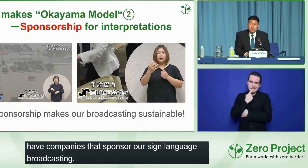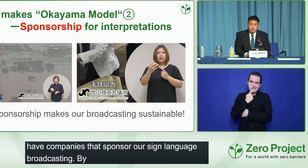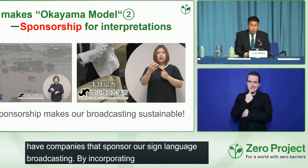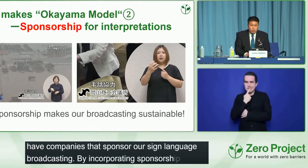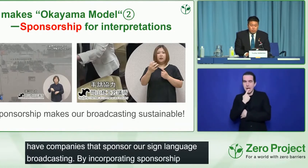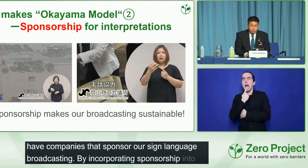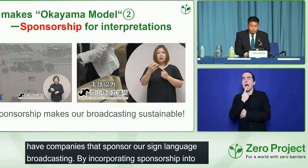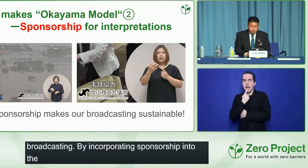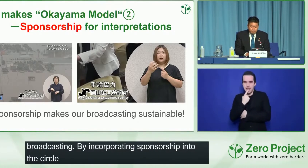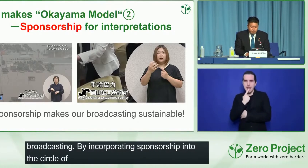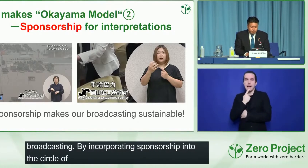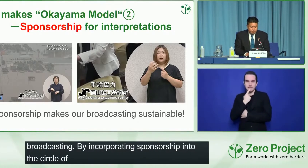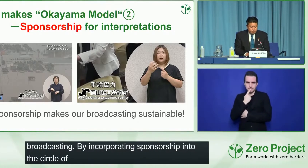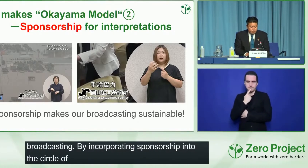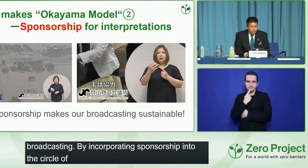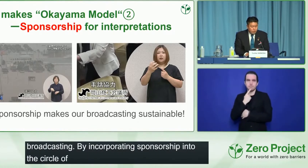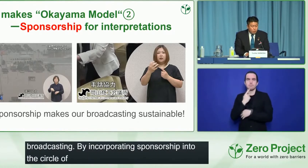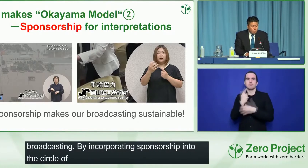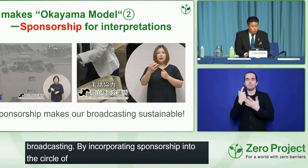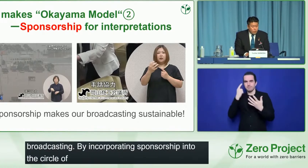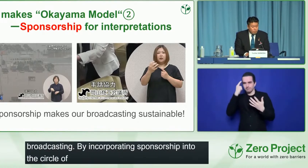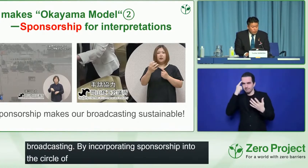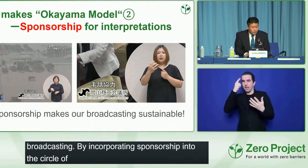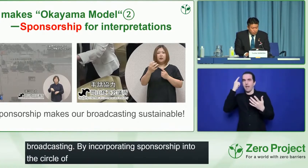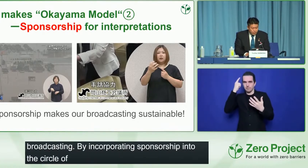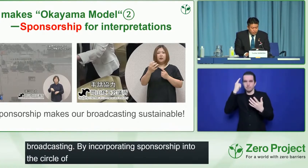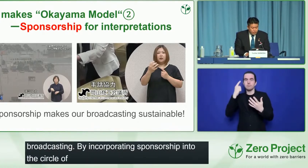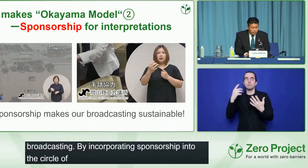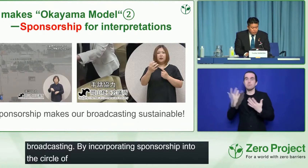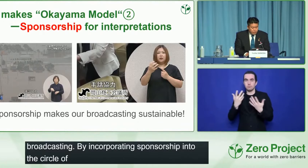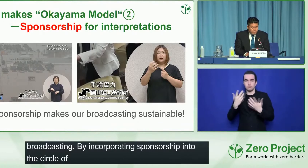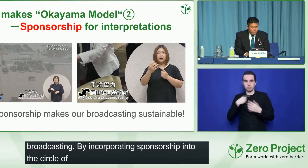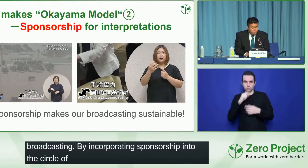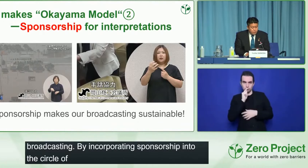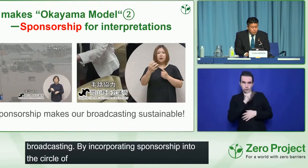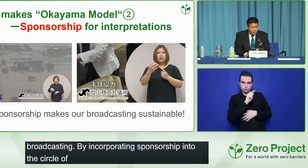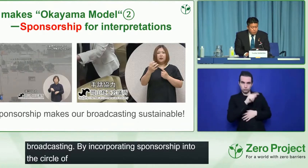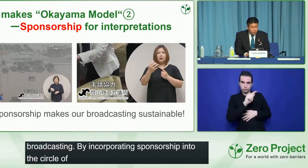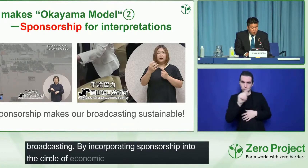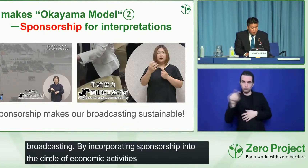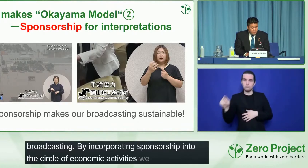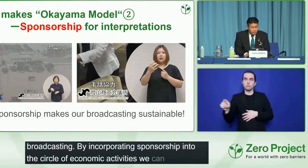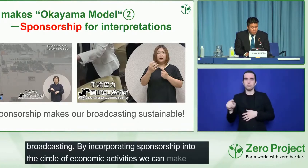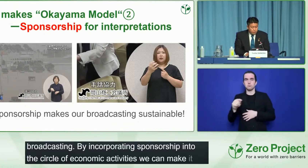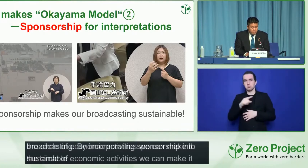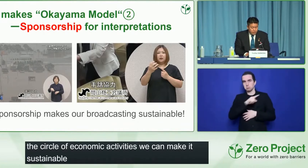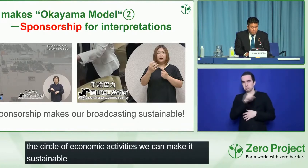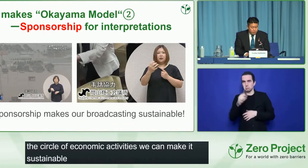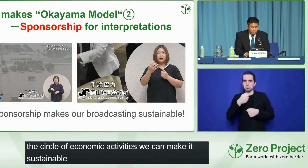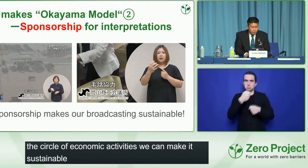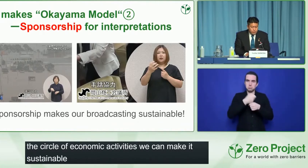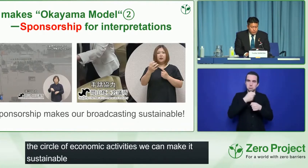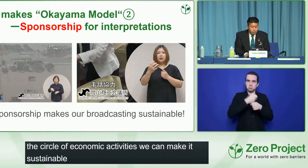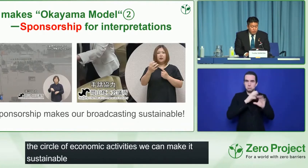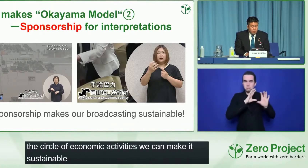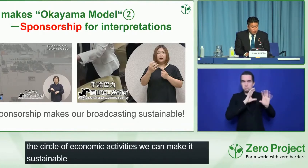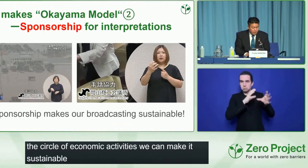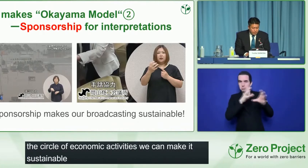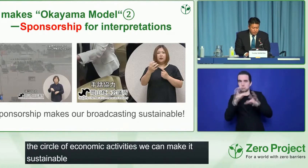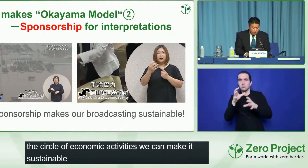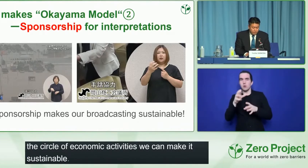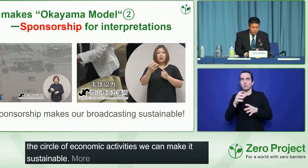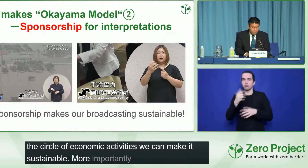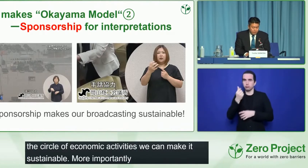sustainable. More importantly, using sign language on TV will show